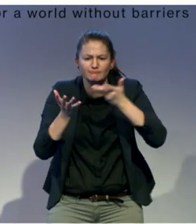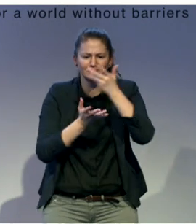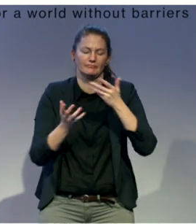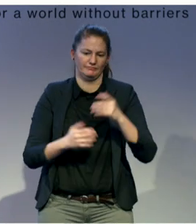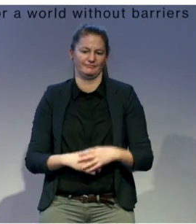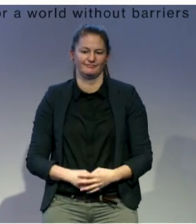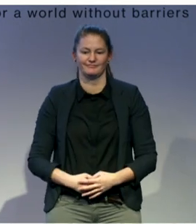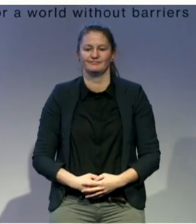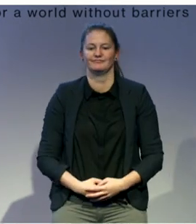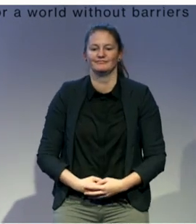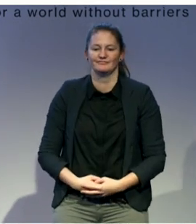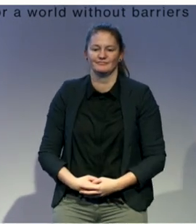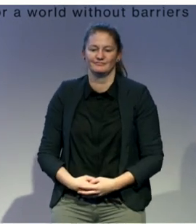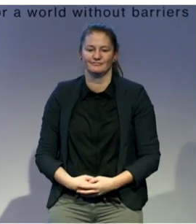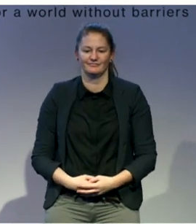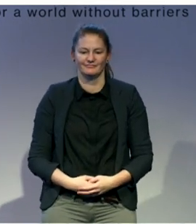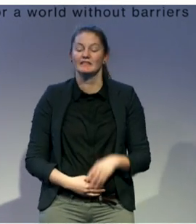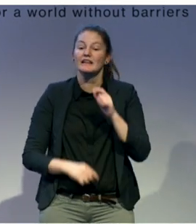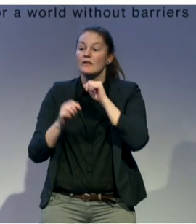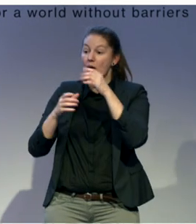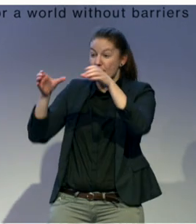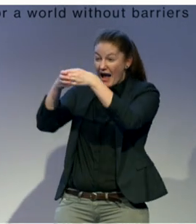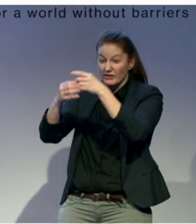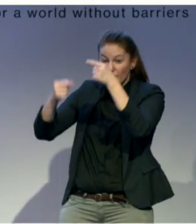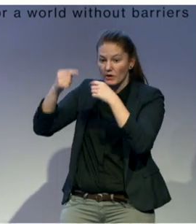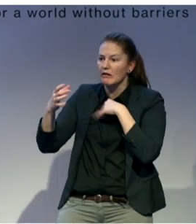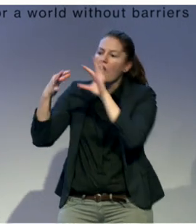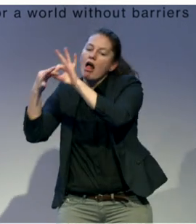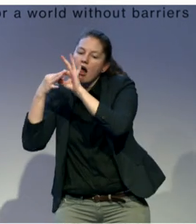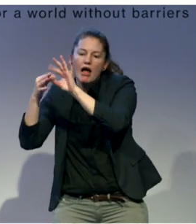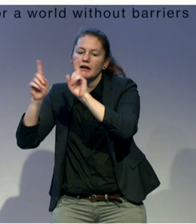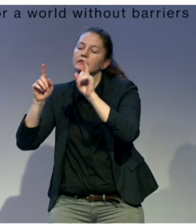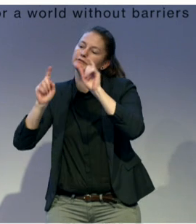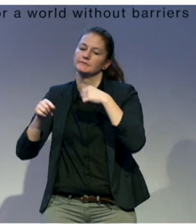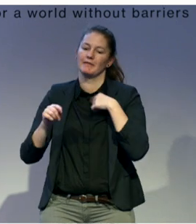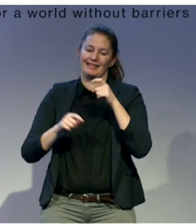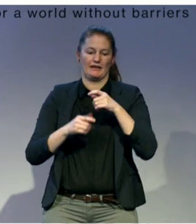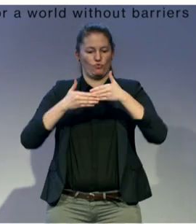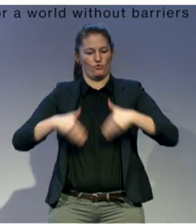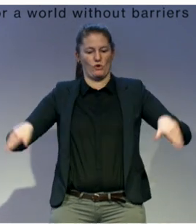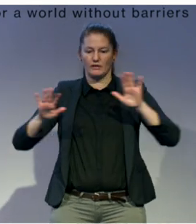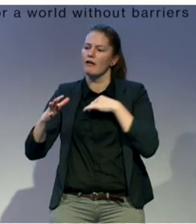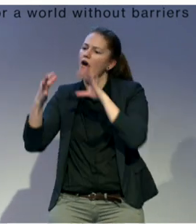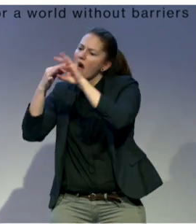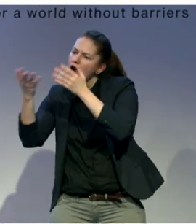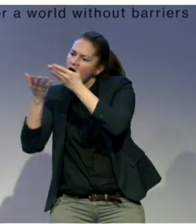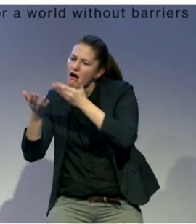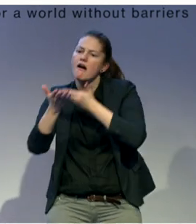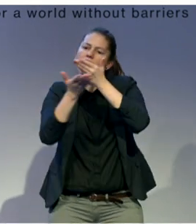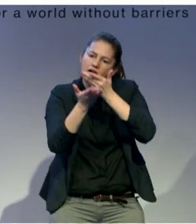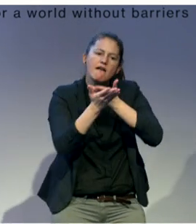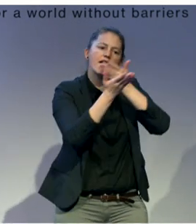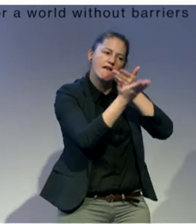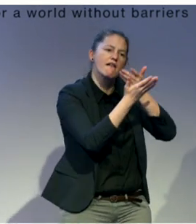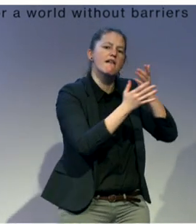partisan in any way. So that's something that it's very important to focus on. We've also decided to take an